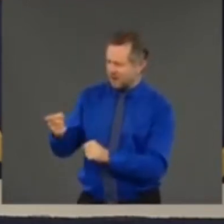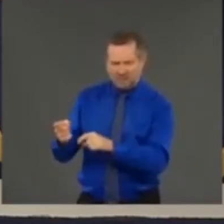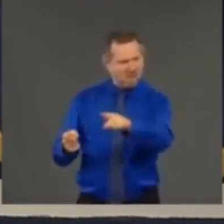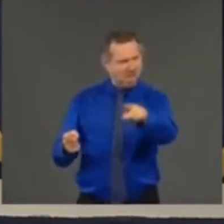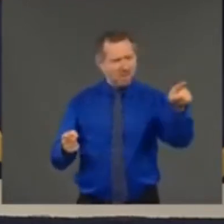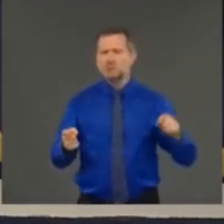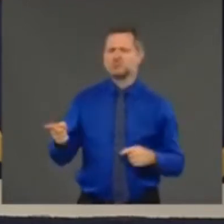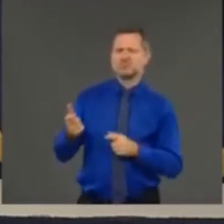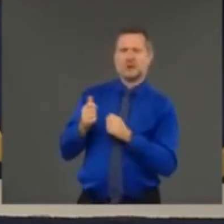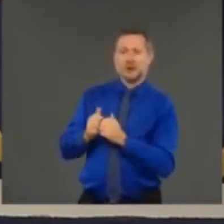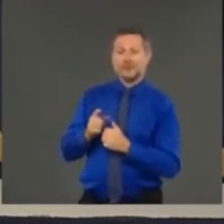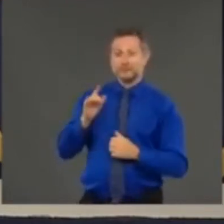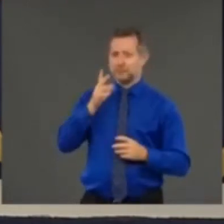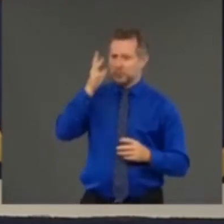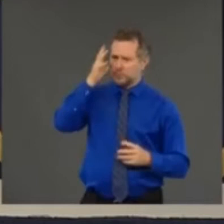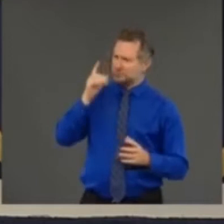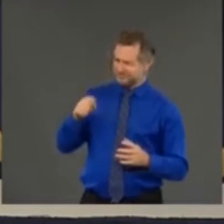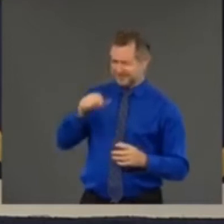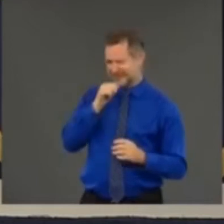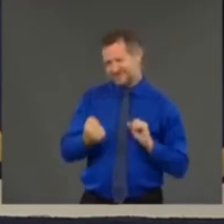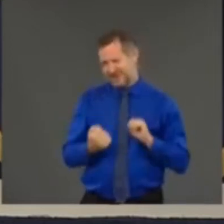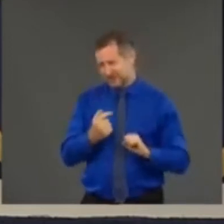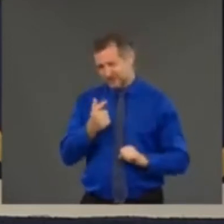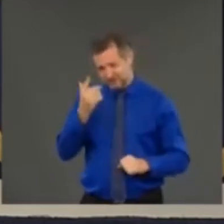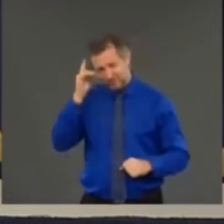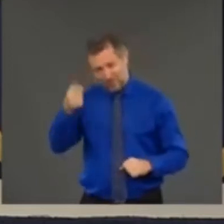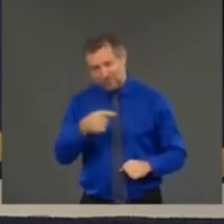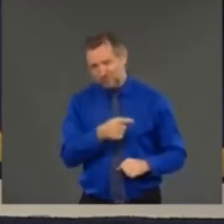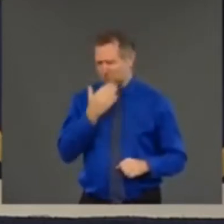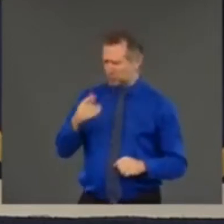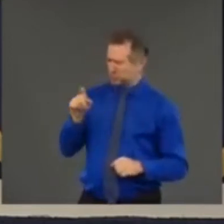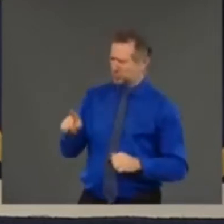these are smart people with good questions and you're talking about my child's health